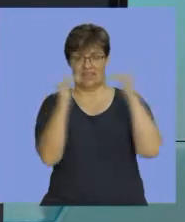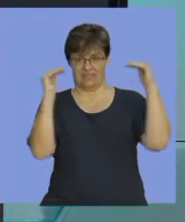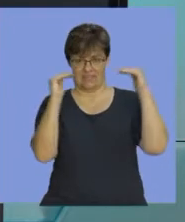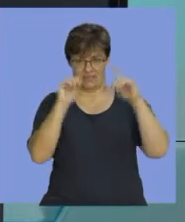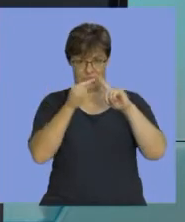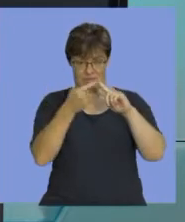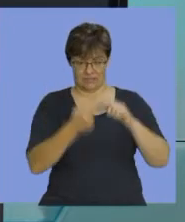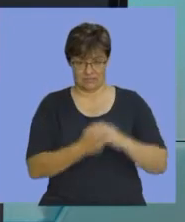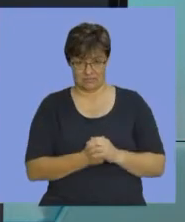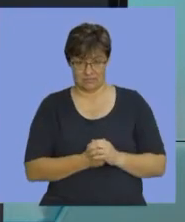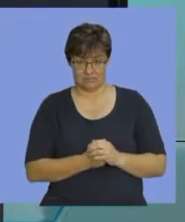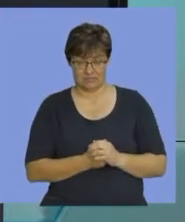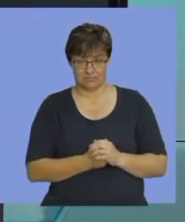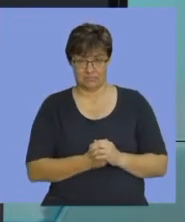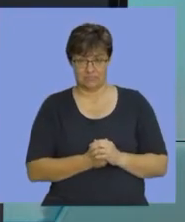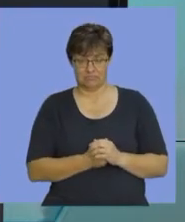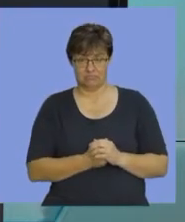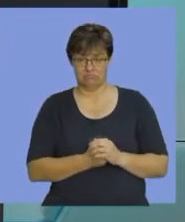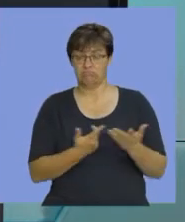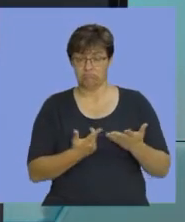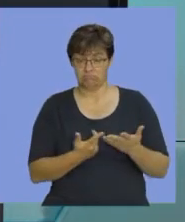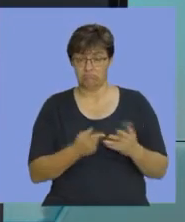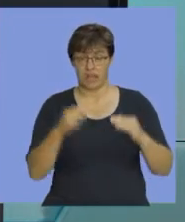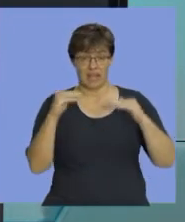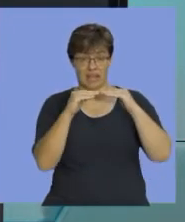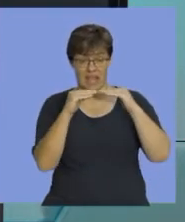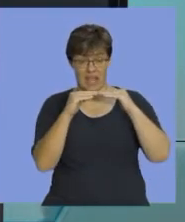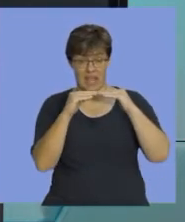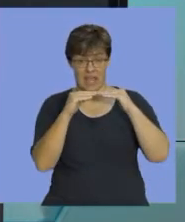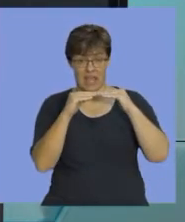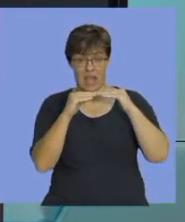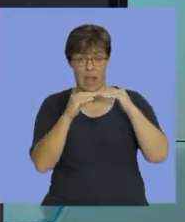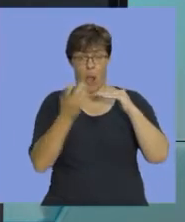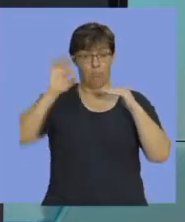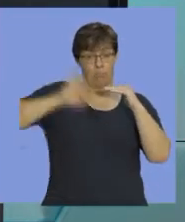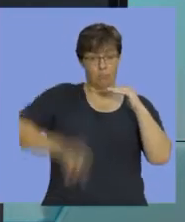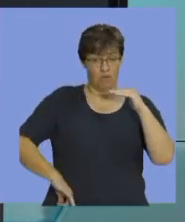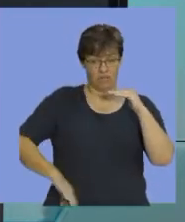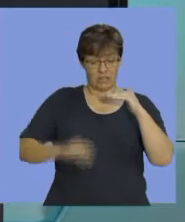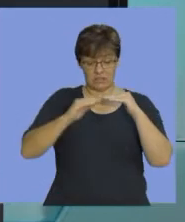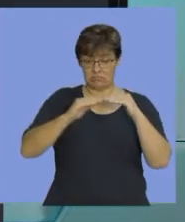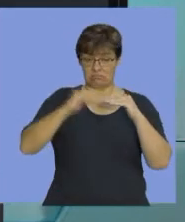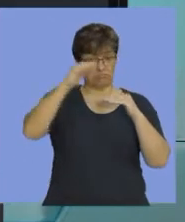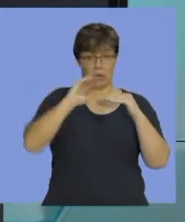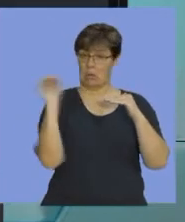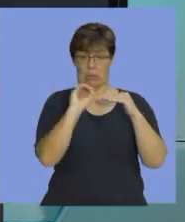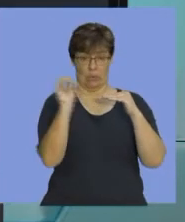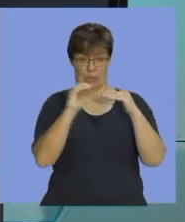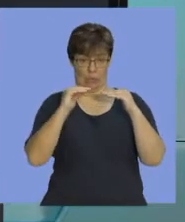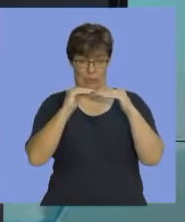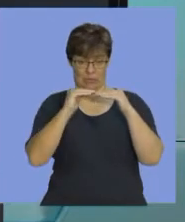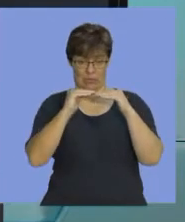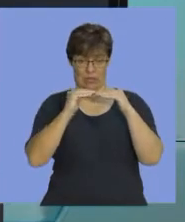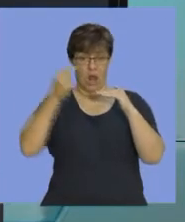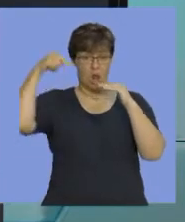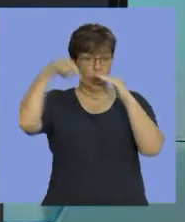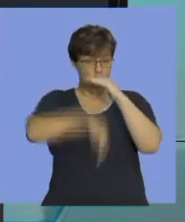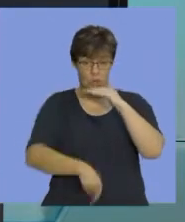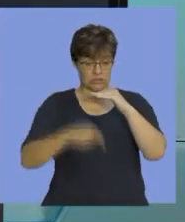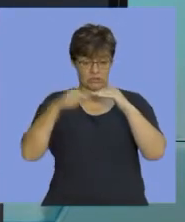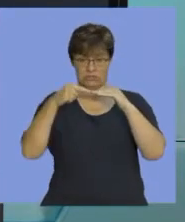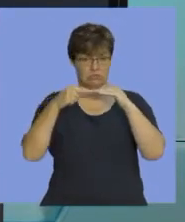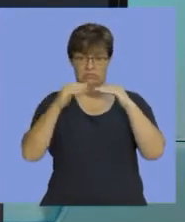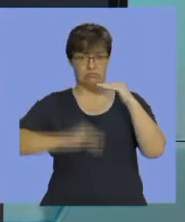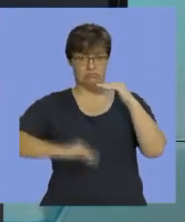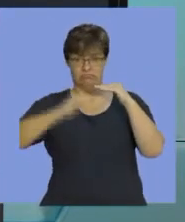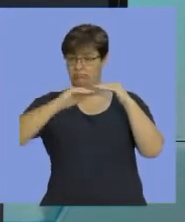point. That's the point at which we have neither made a profit on the sales or